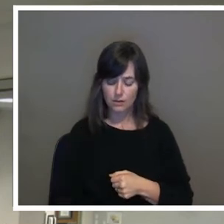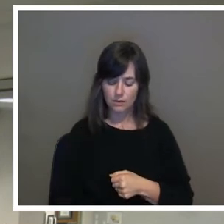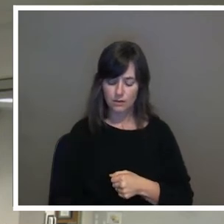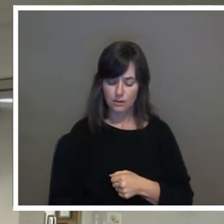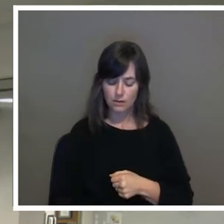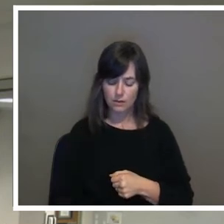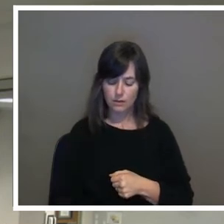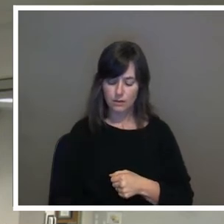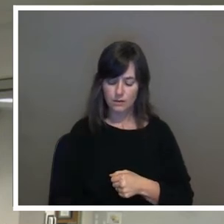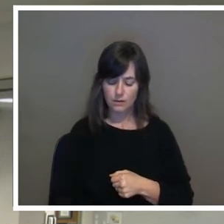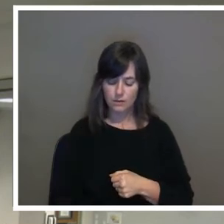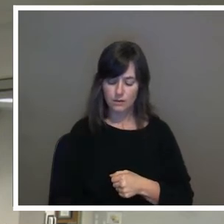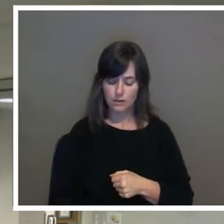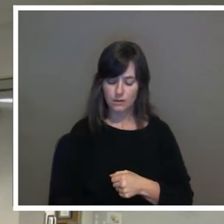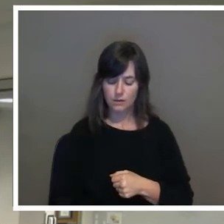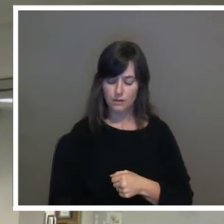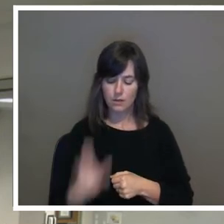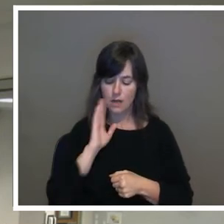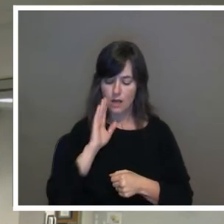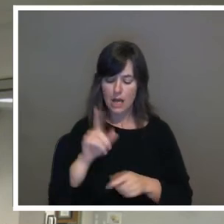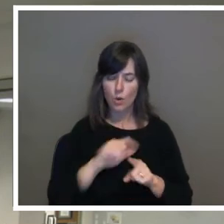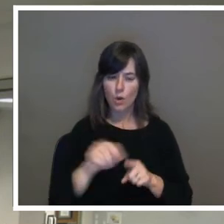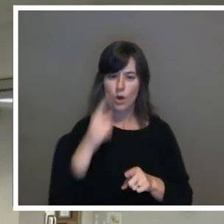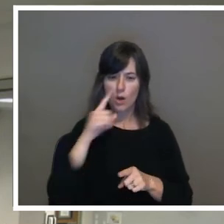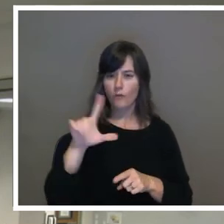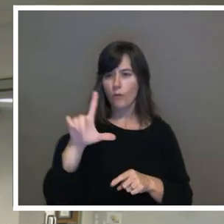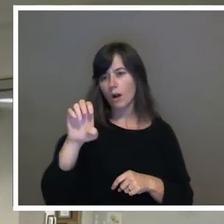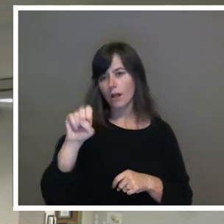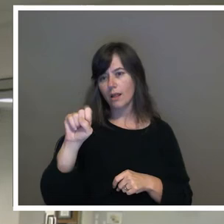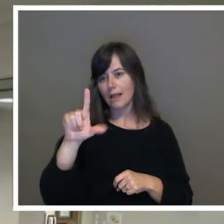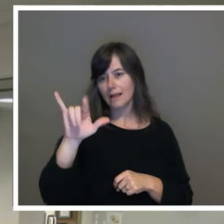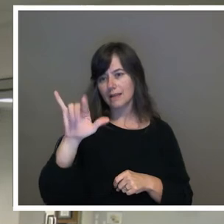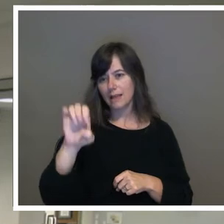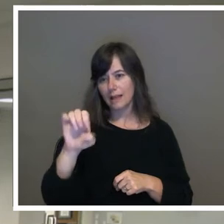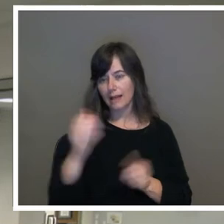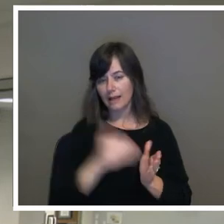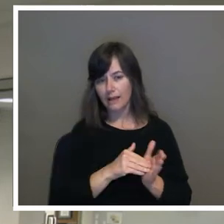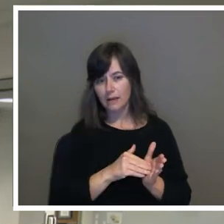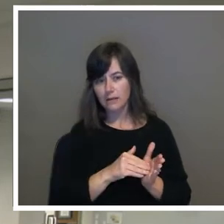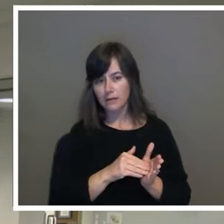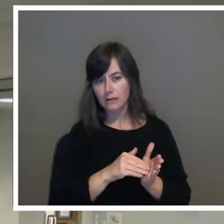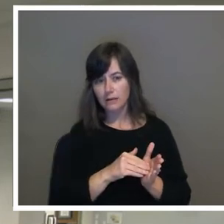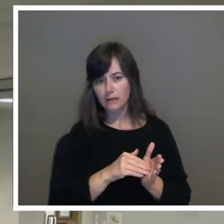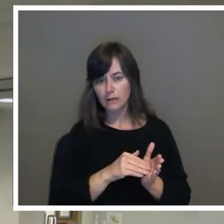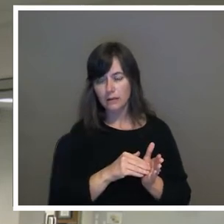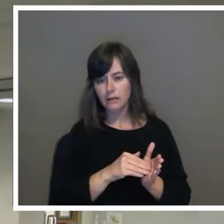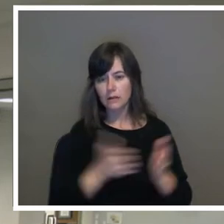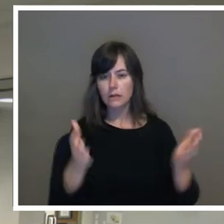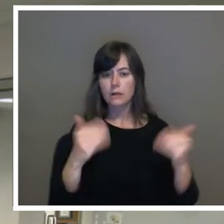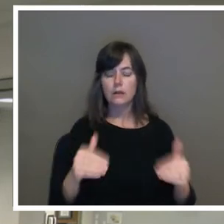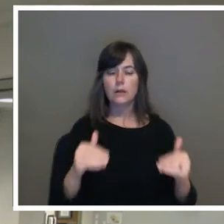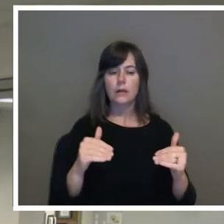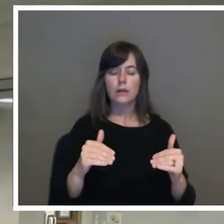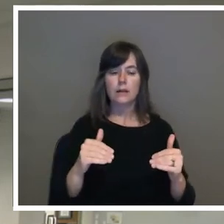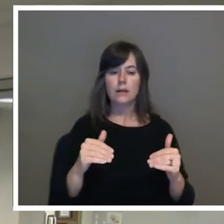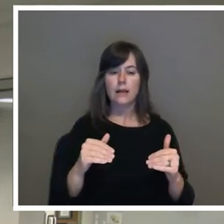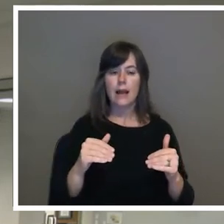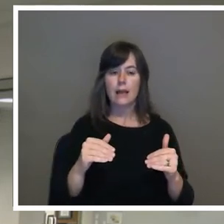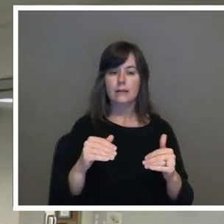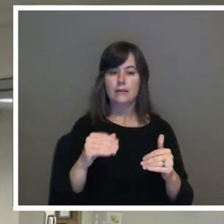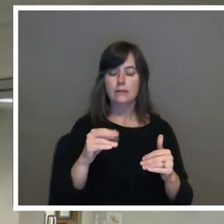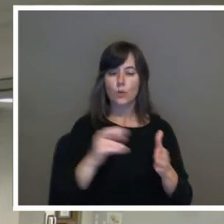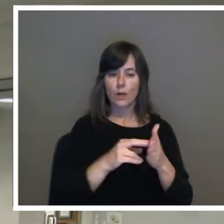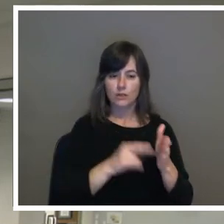I'll call for Leslie one more time. And our next registered speaker is Ricky